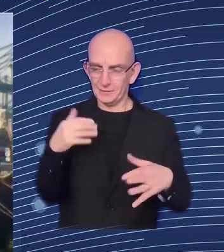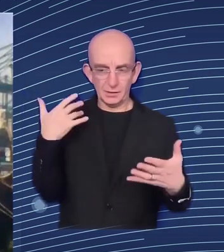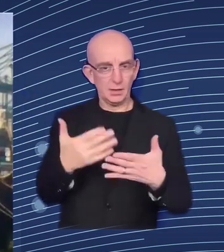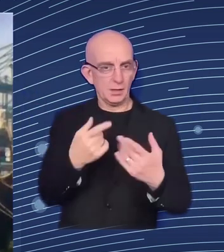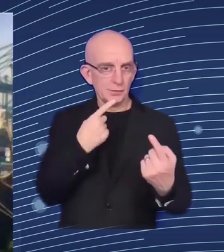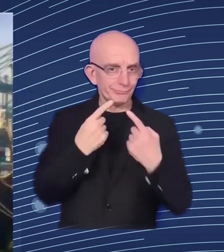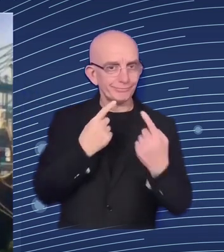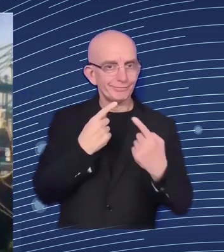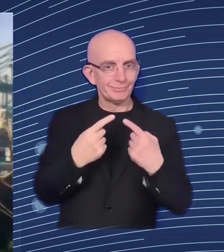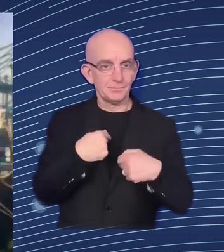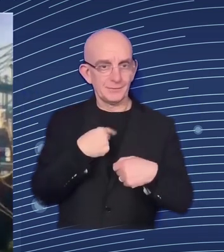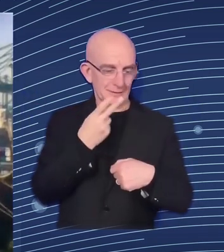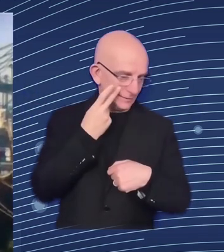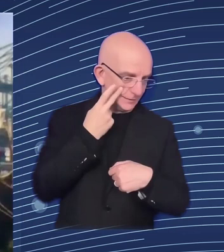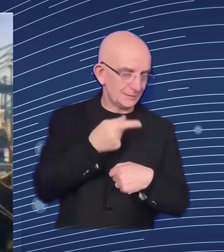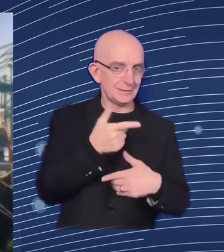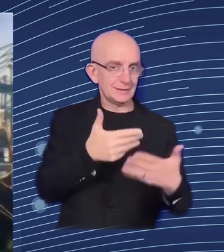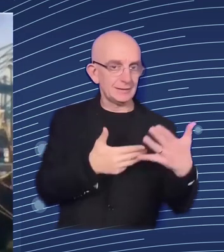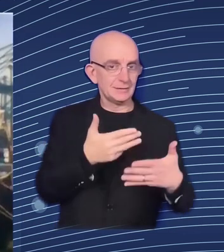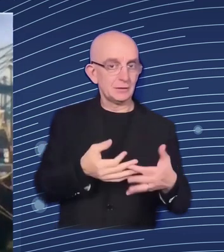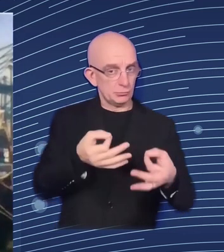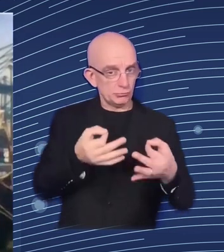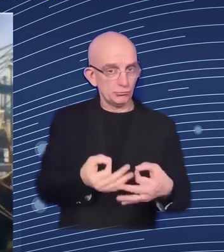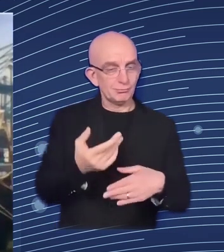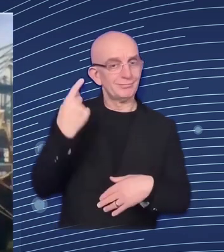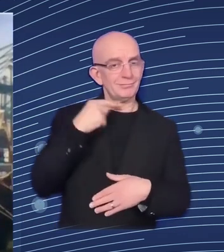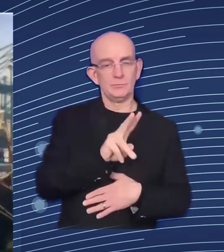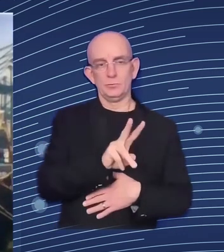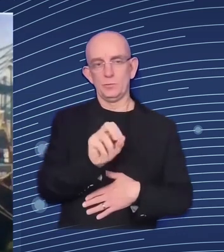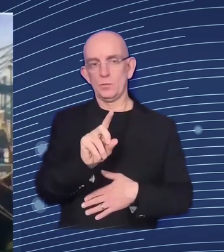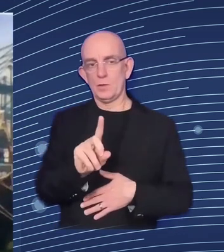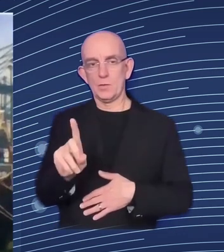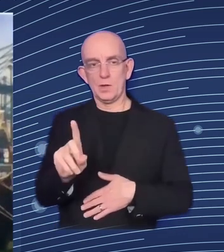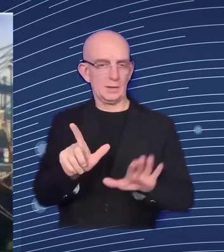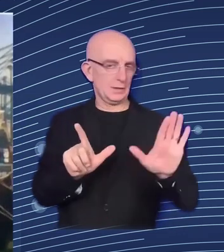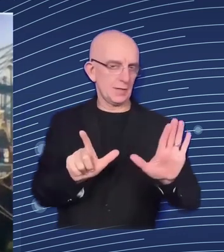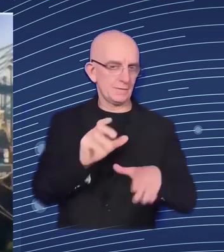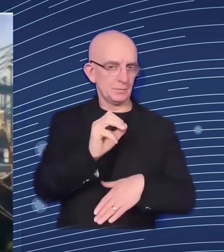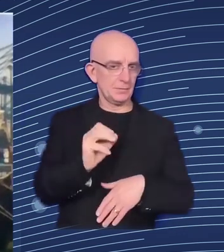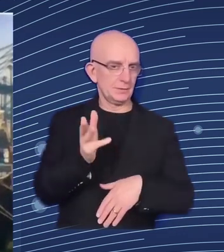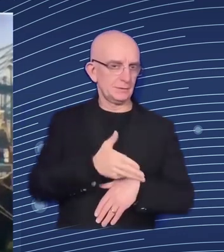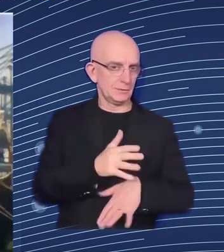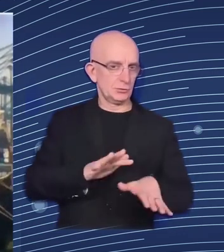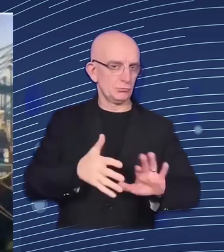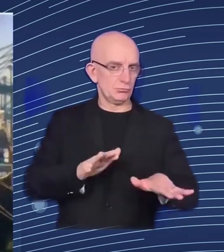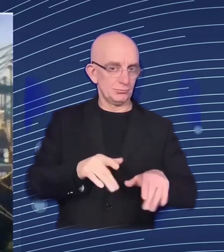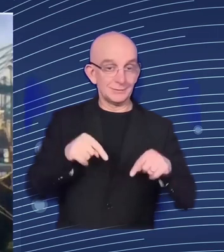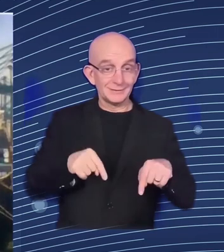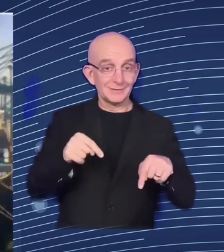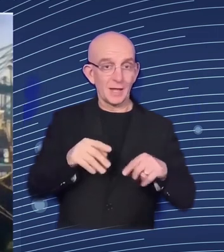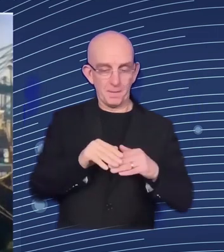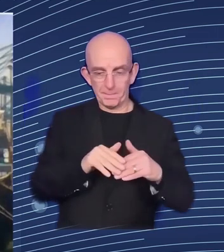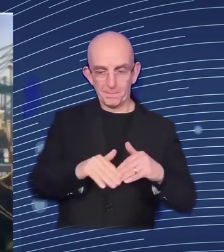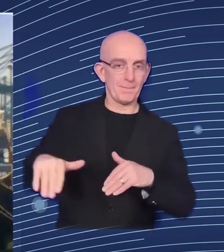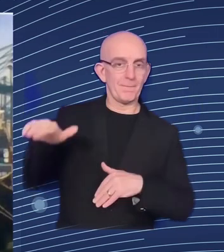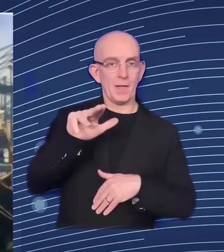data as of 2022 it's 30 percent of the it workforce is women so you see women are picking more of the let's call it a